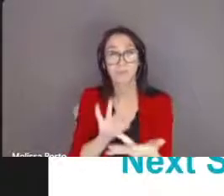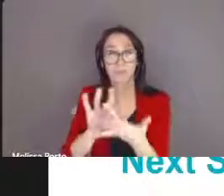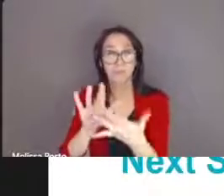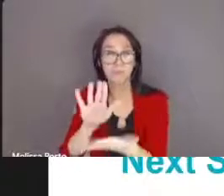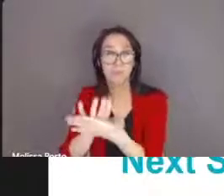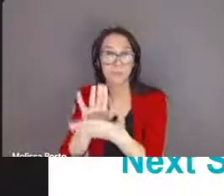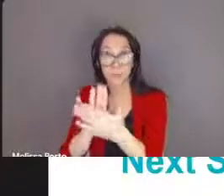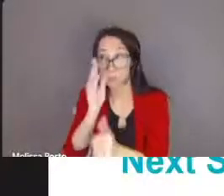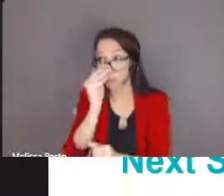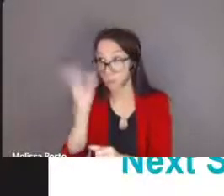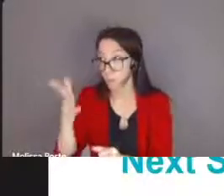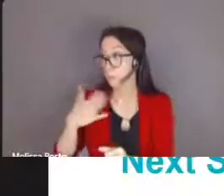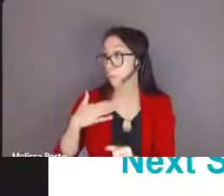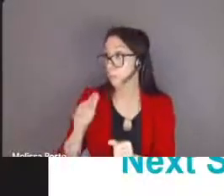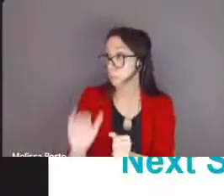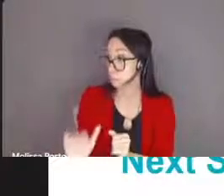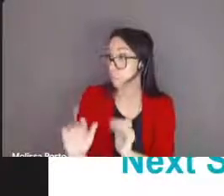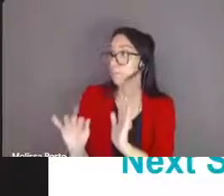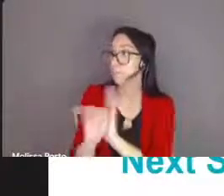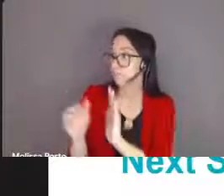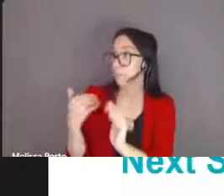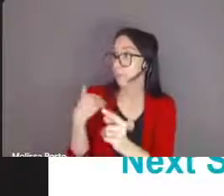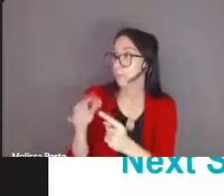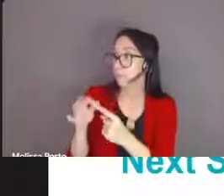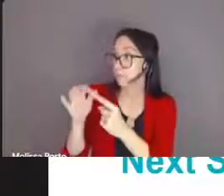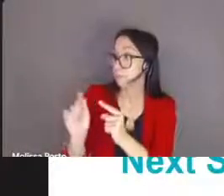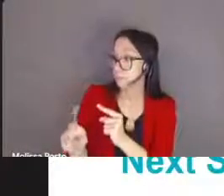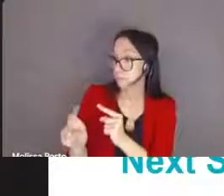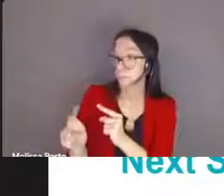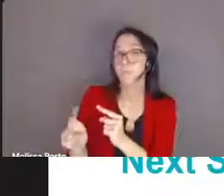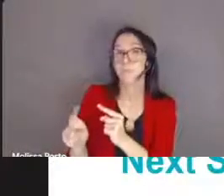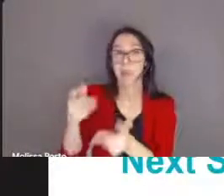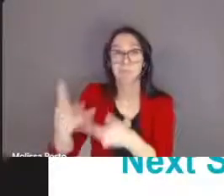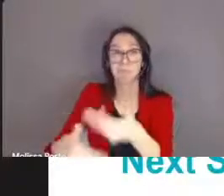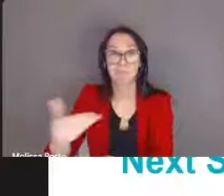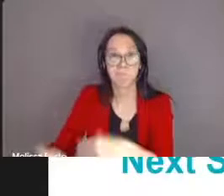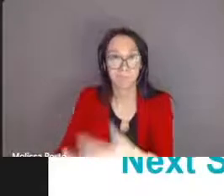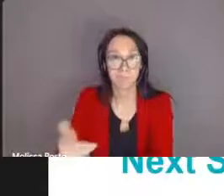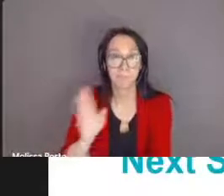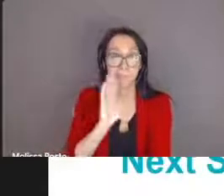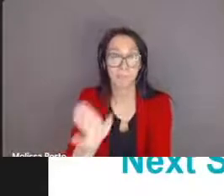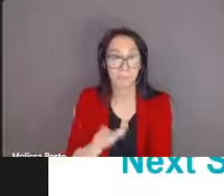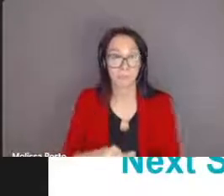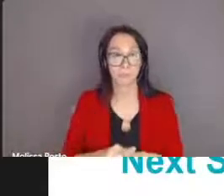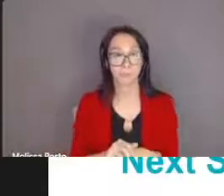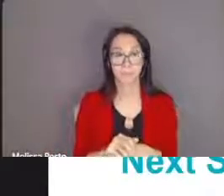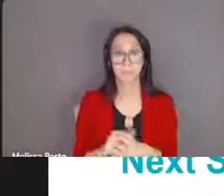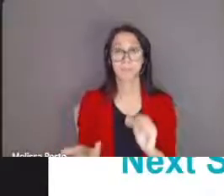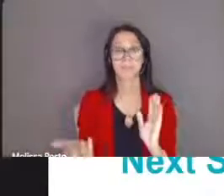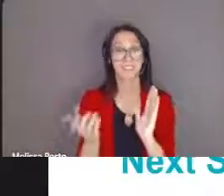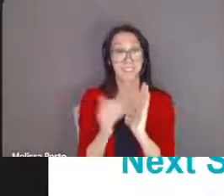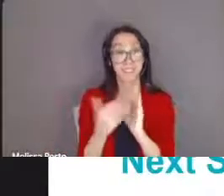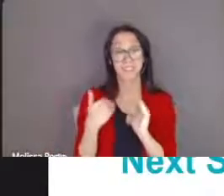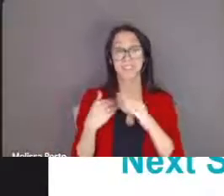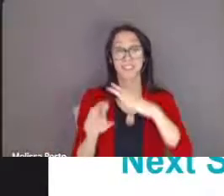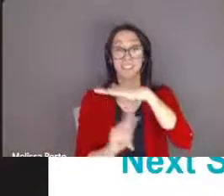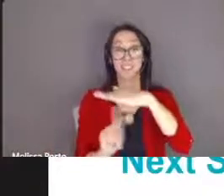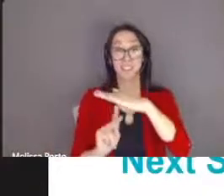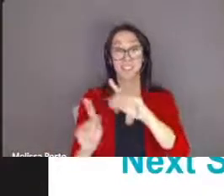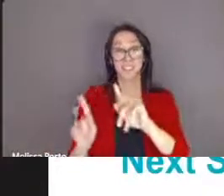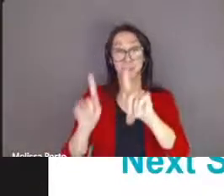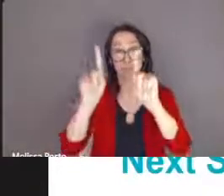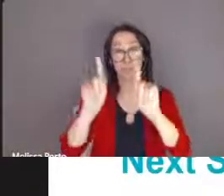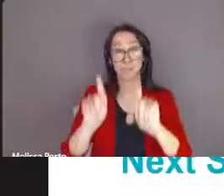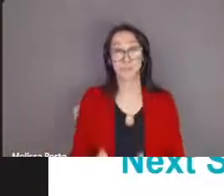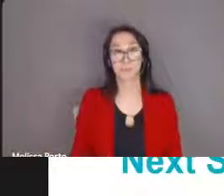the registration process involves completing the kindergarten questionnaire to help the educator team get to know your child better just to